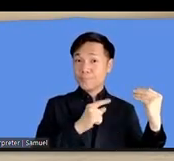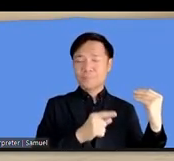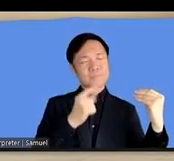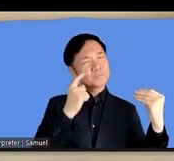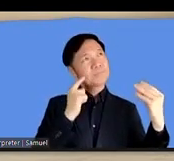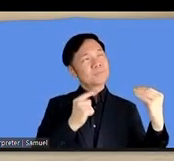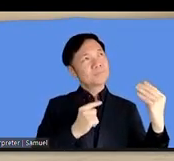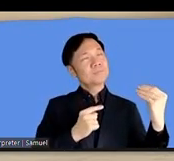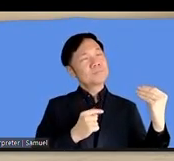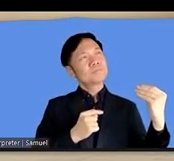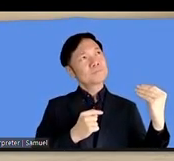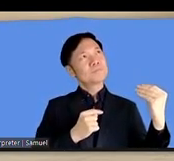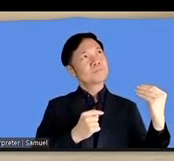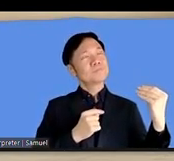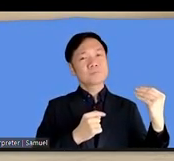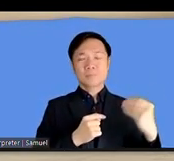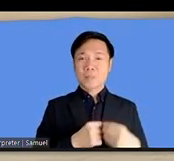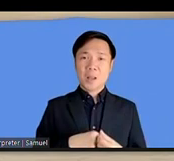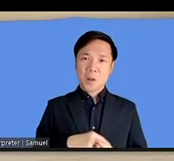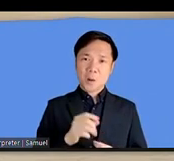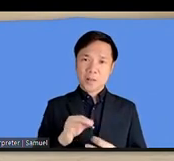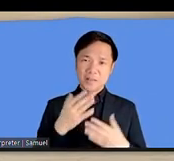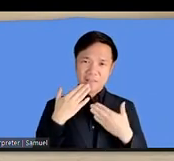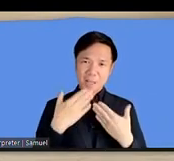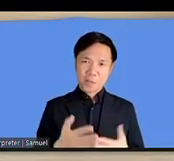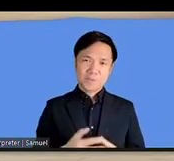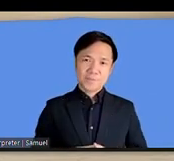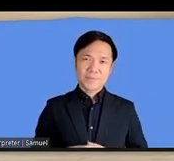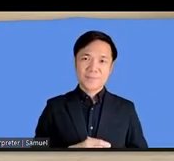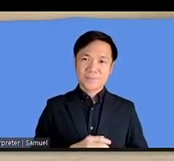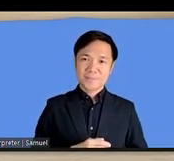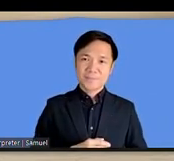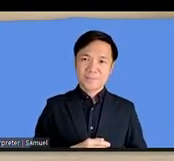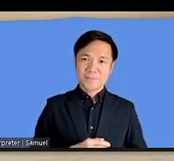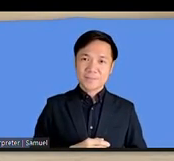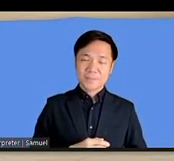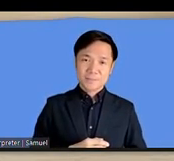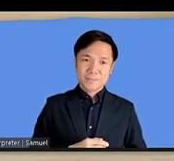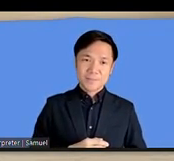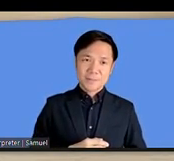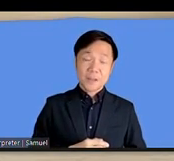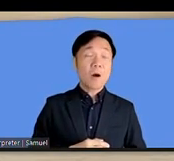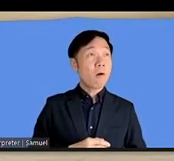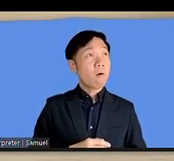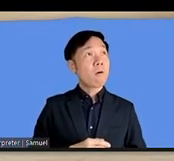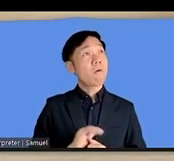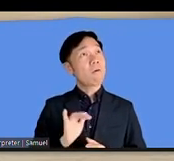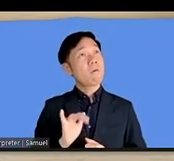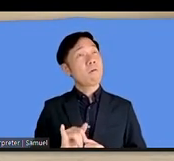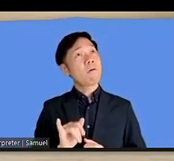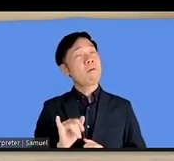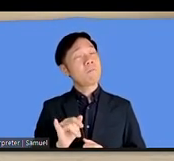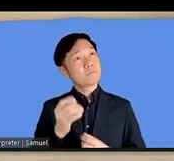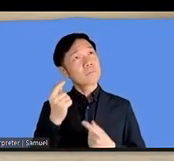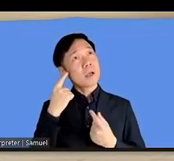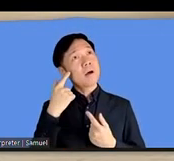say, oh, thank you so much. I hadn't realized this. I hadn't known this.